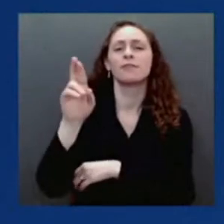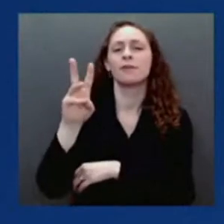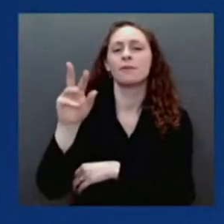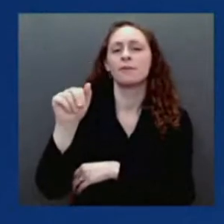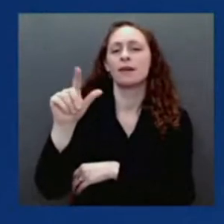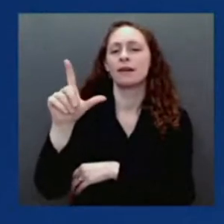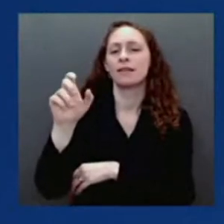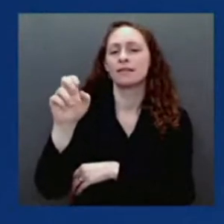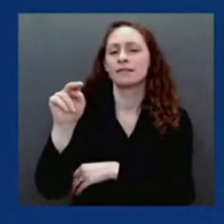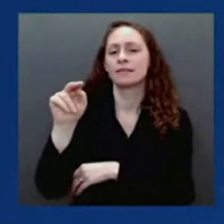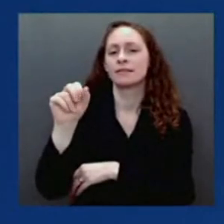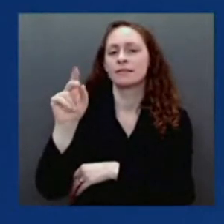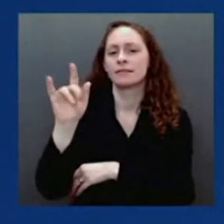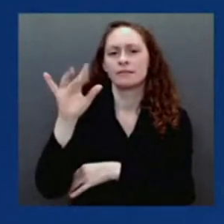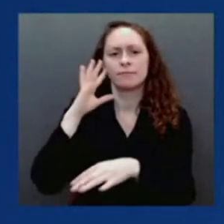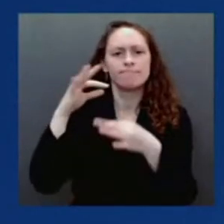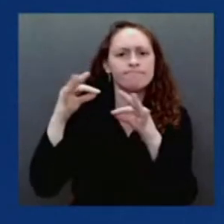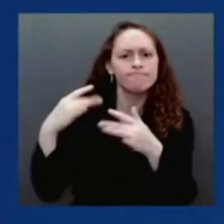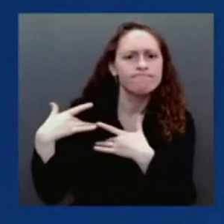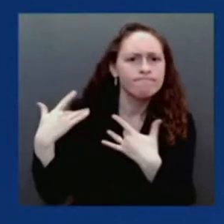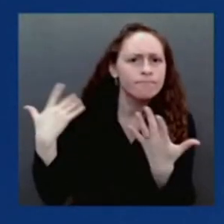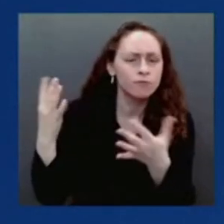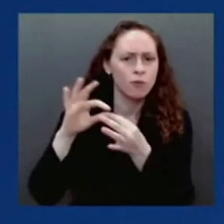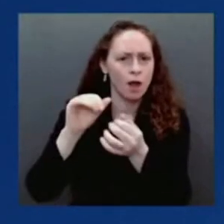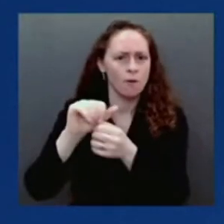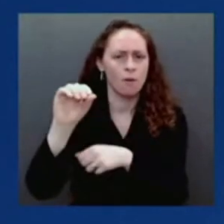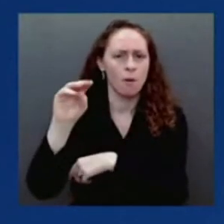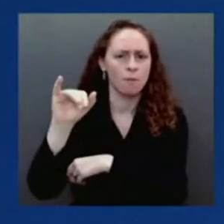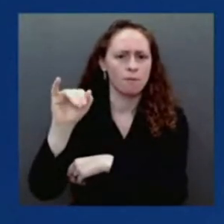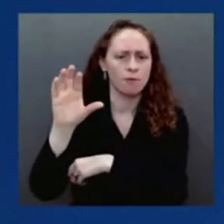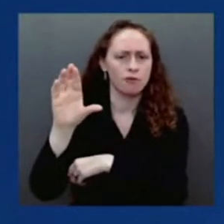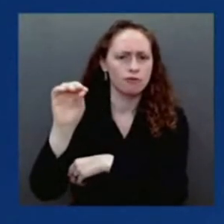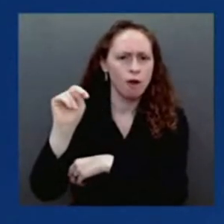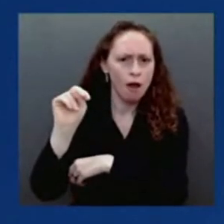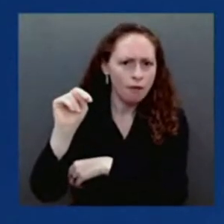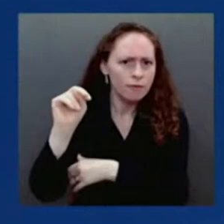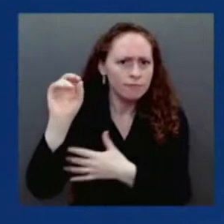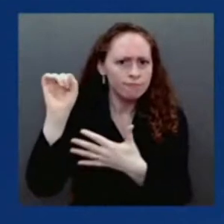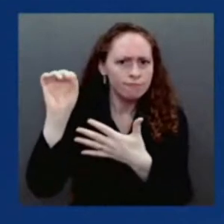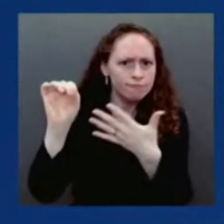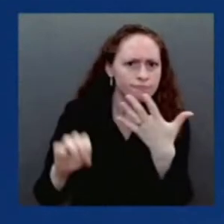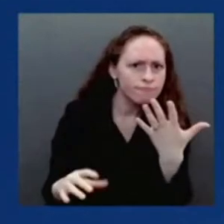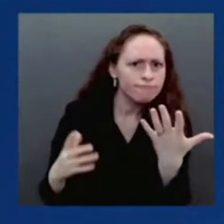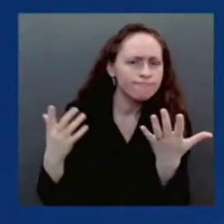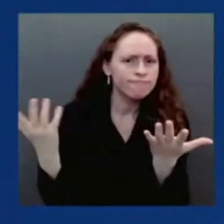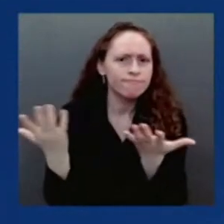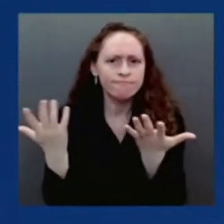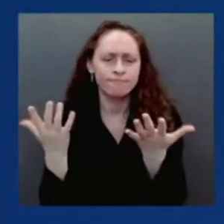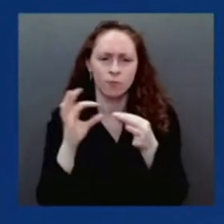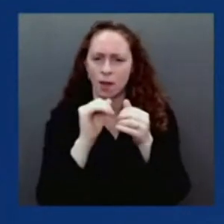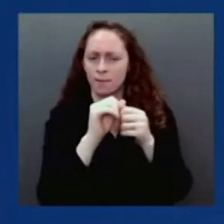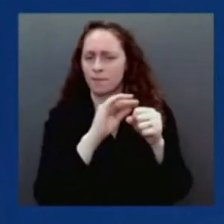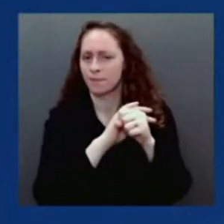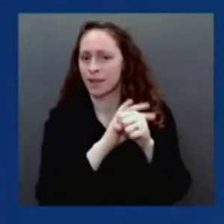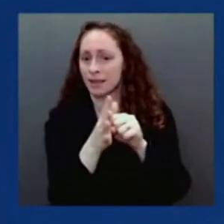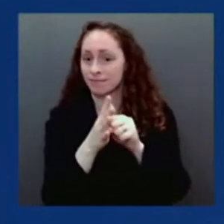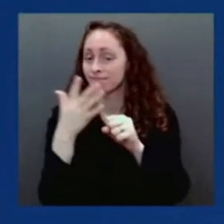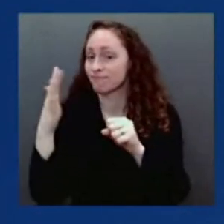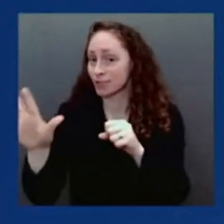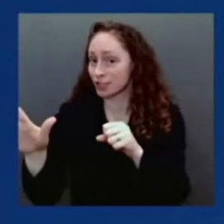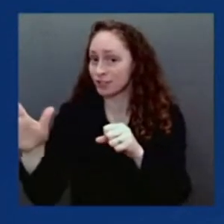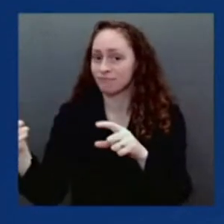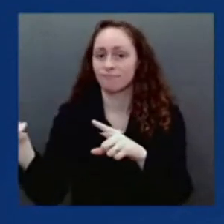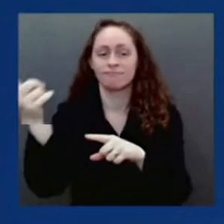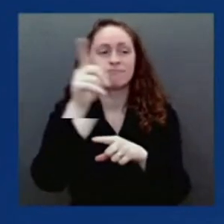the pandemic. And Dr. Fauci will discuss the latest research on development of pan-coronavirus vaccines.